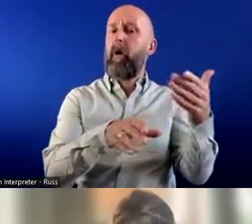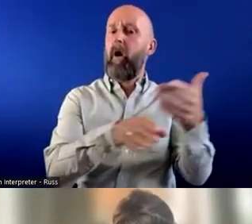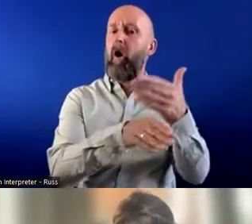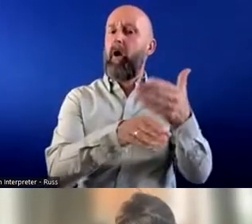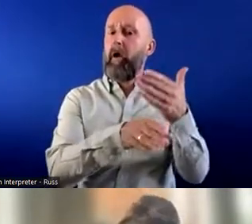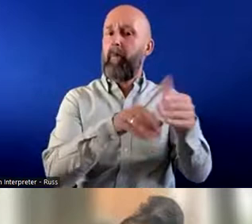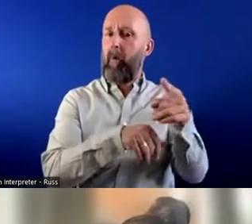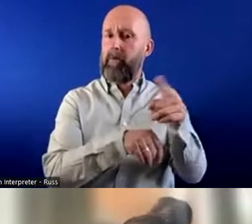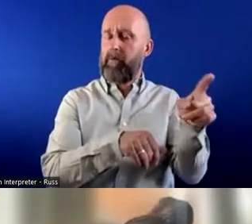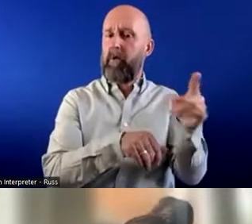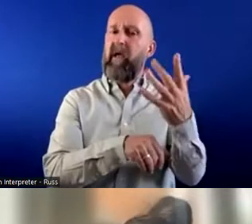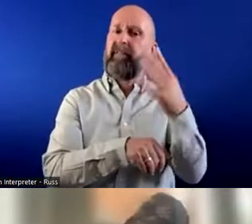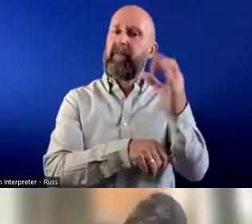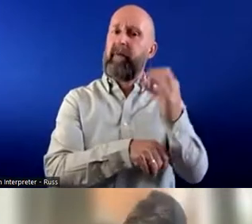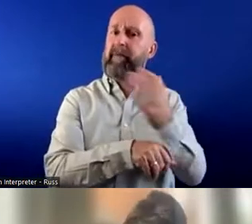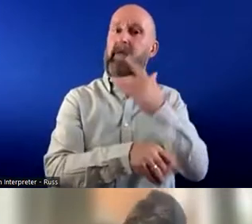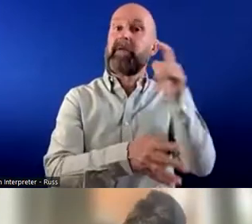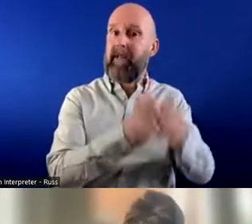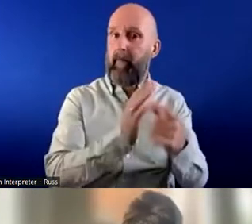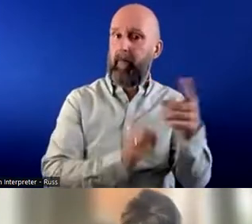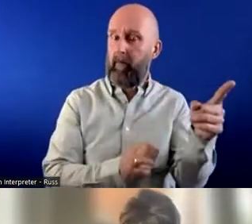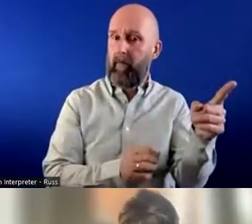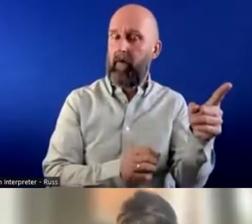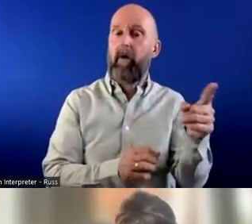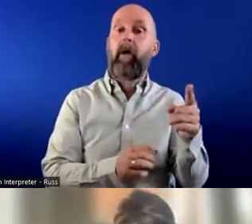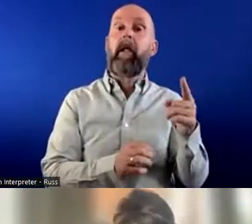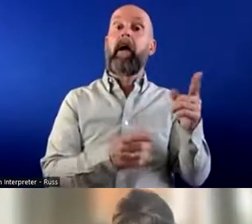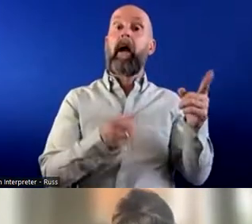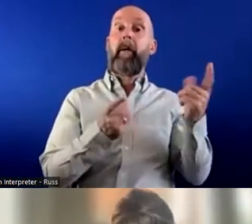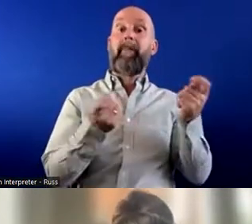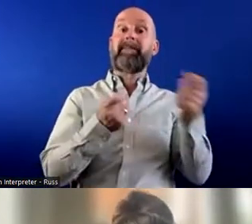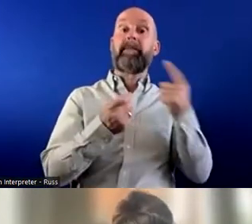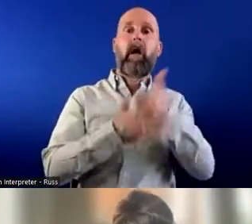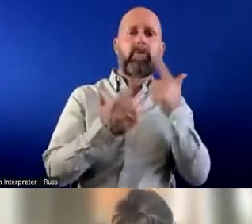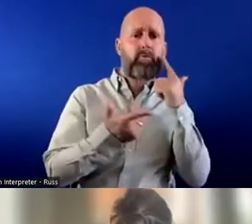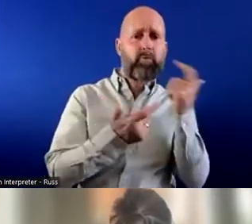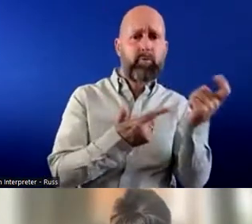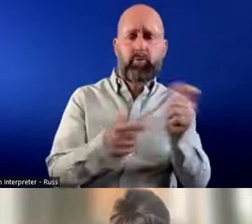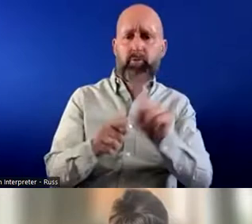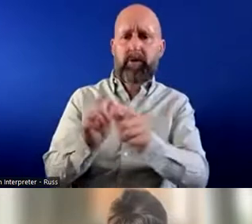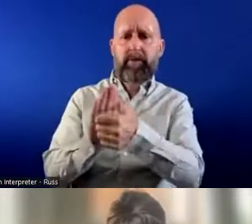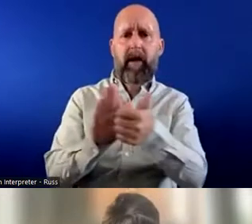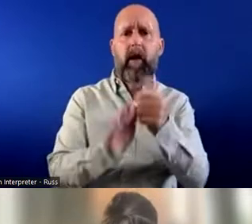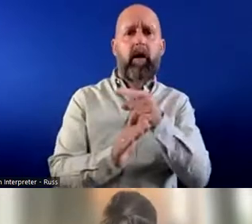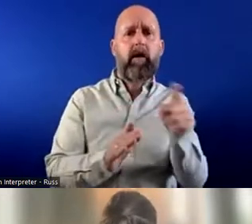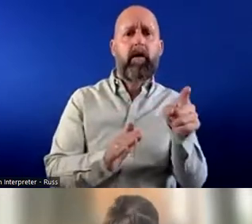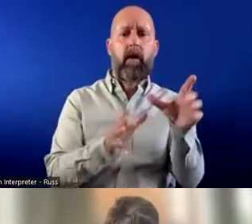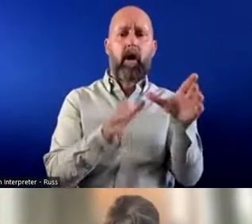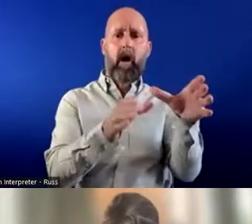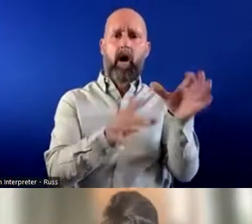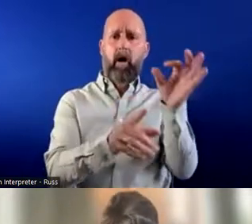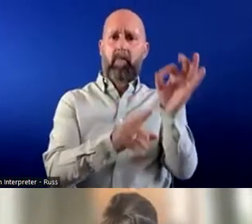inactive. So as businesses start to search for different talent pools, they are a perfect population